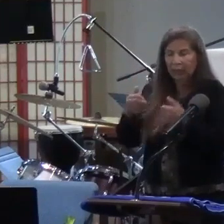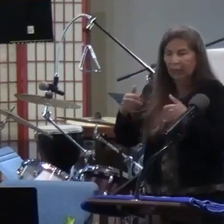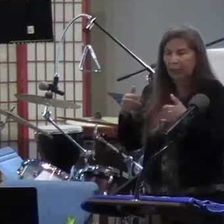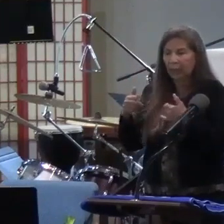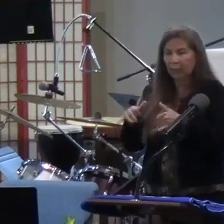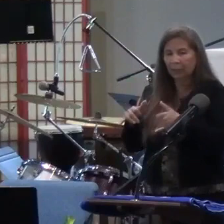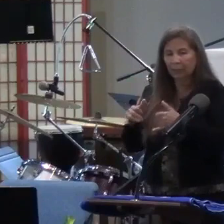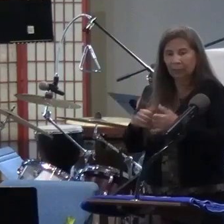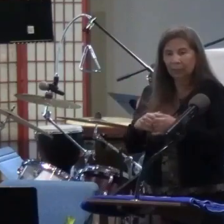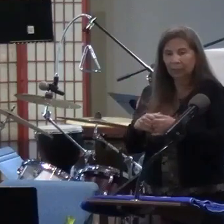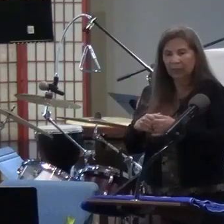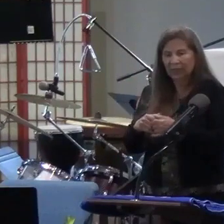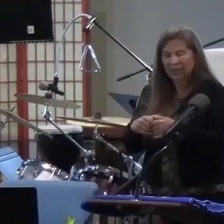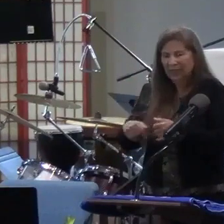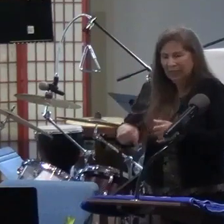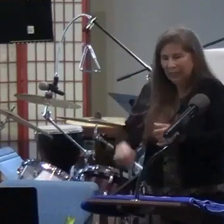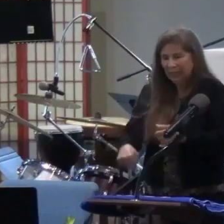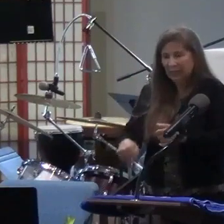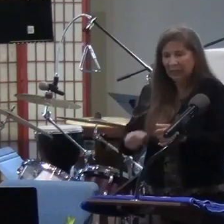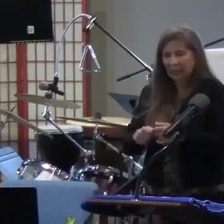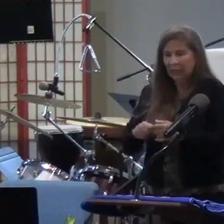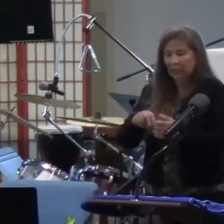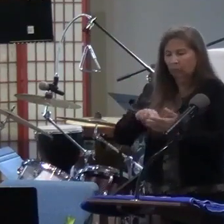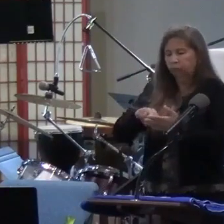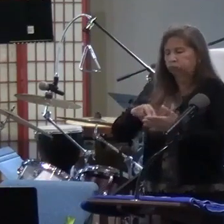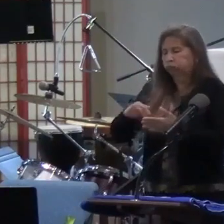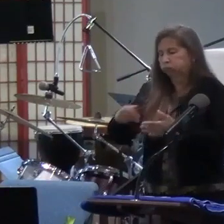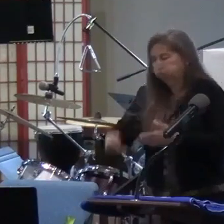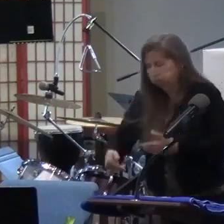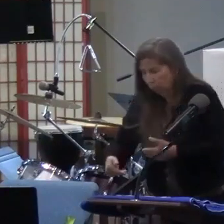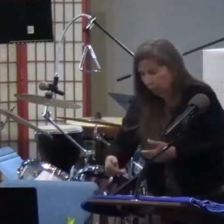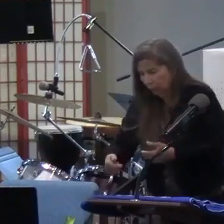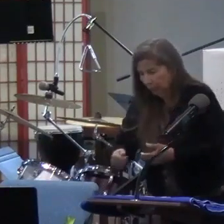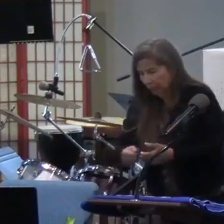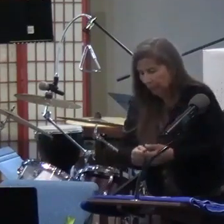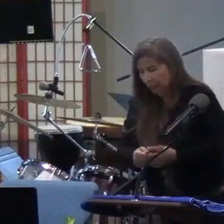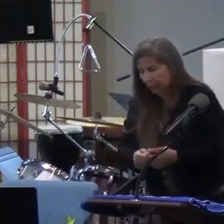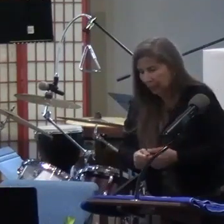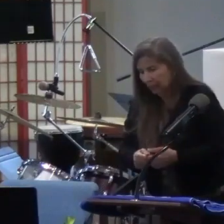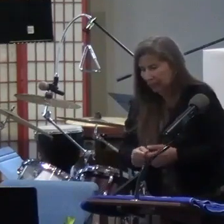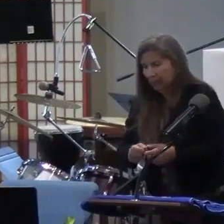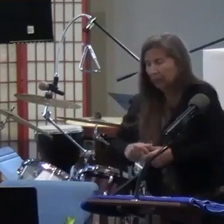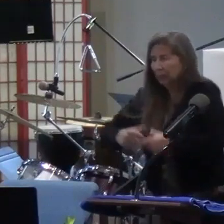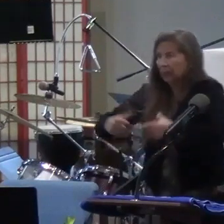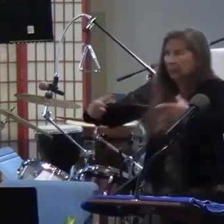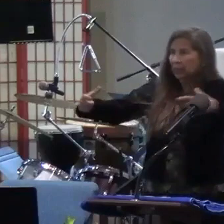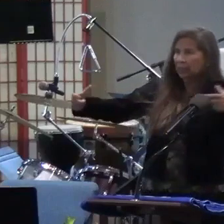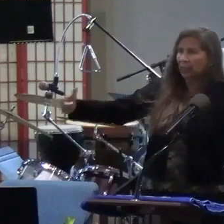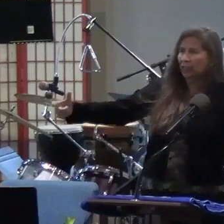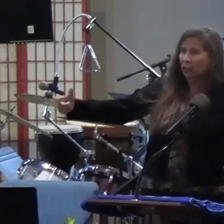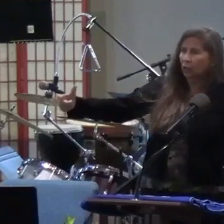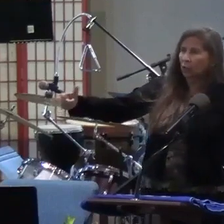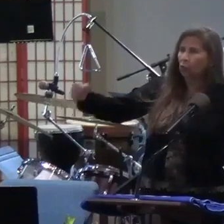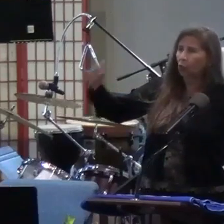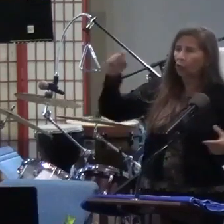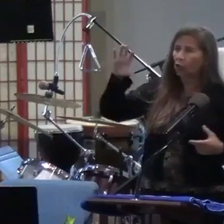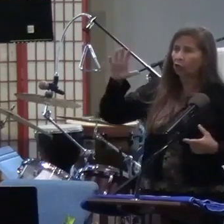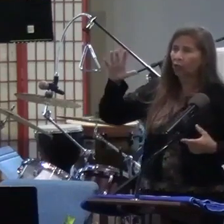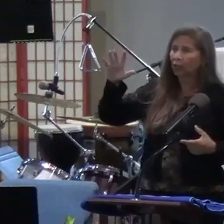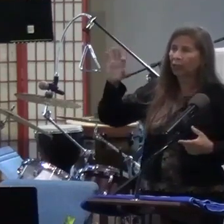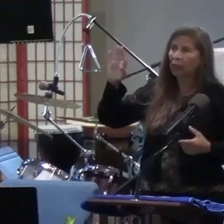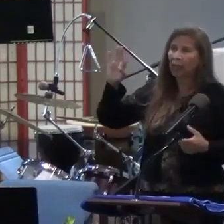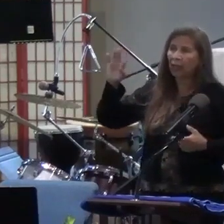snap leg or it was his knee, but he just went down. And in that giant stadium of 109,000 people,